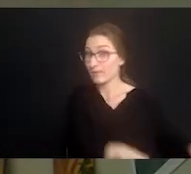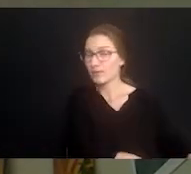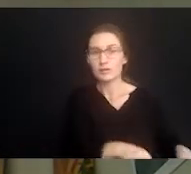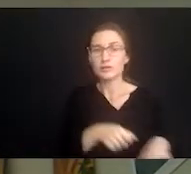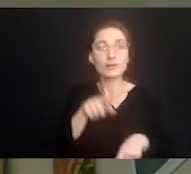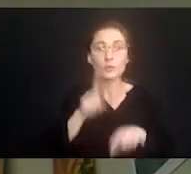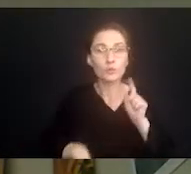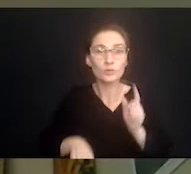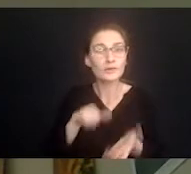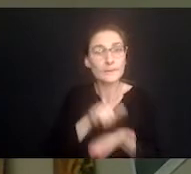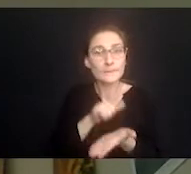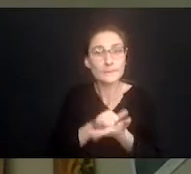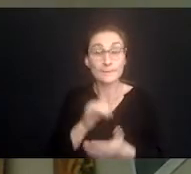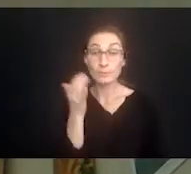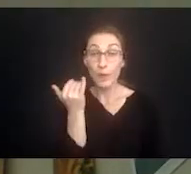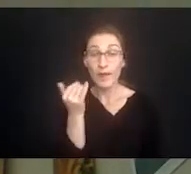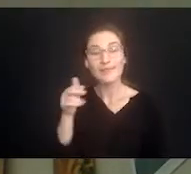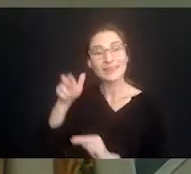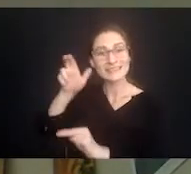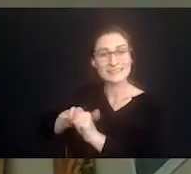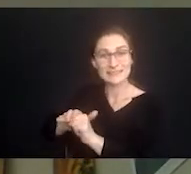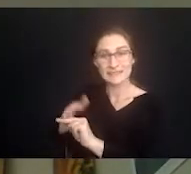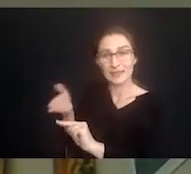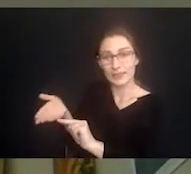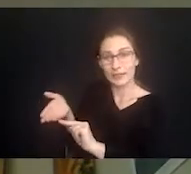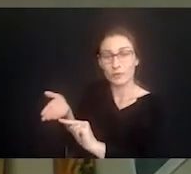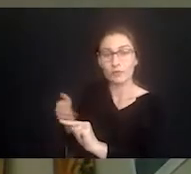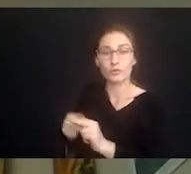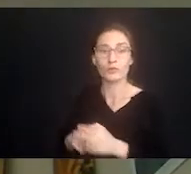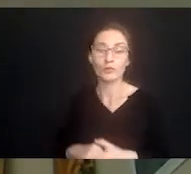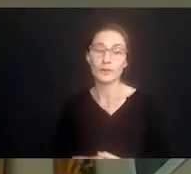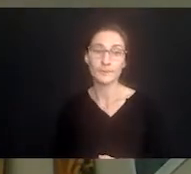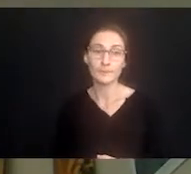get to the driver's area now because the seat was there.